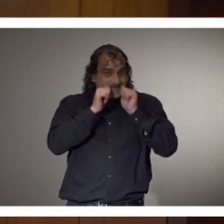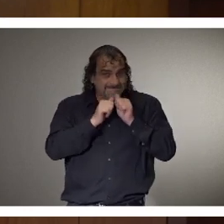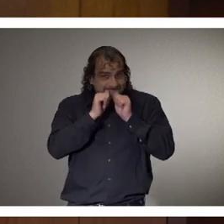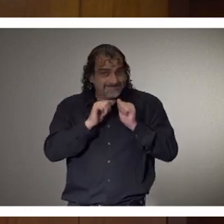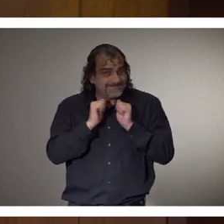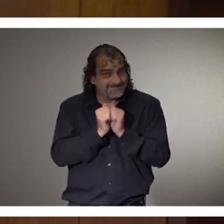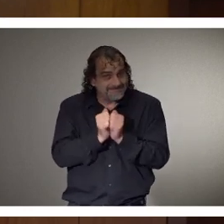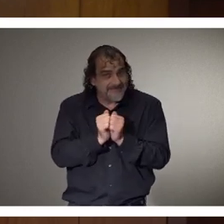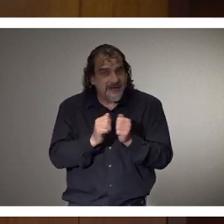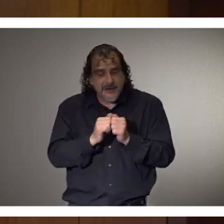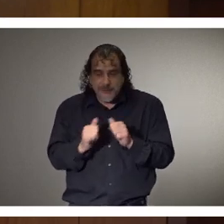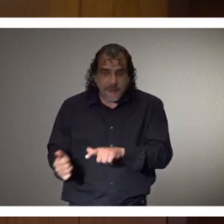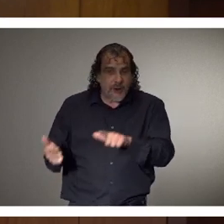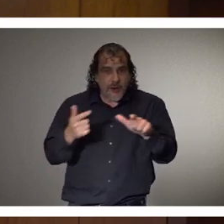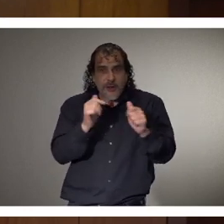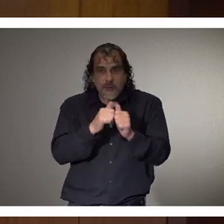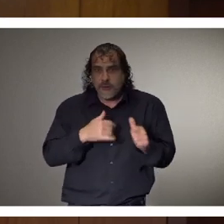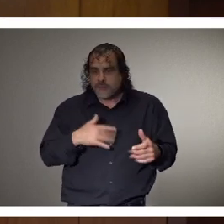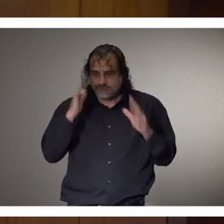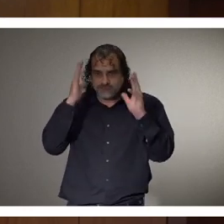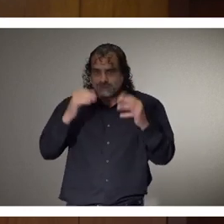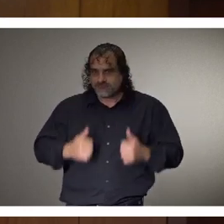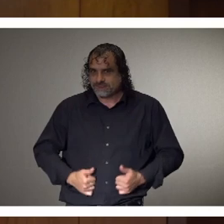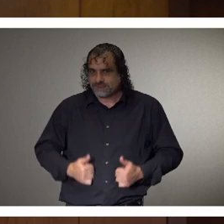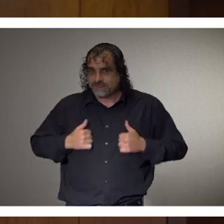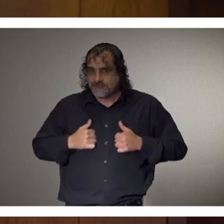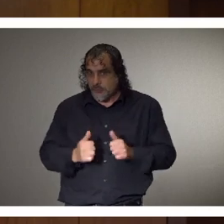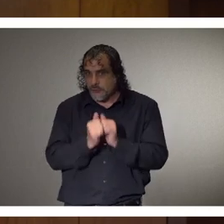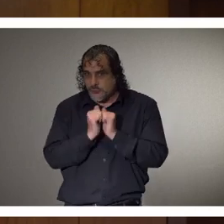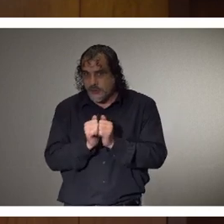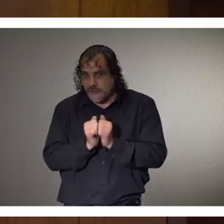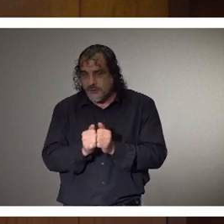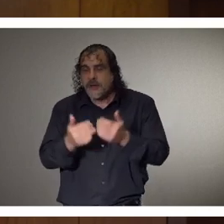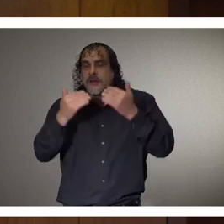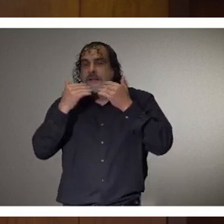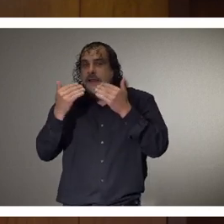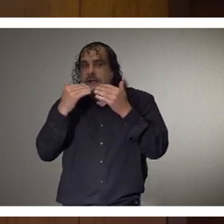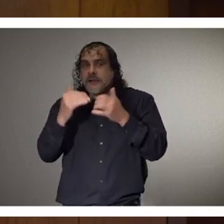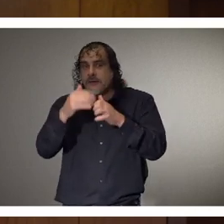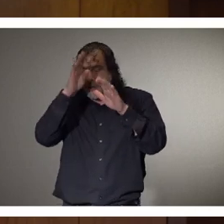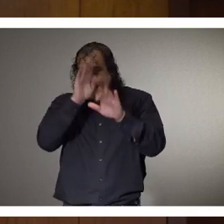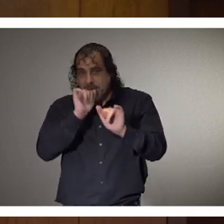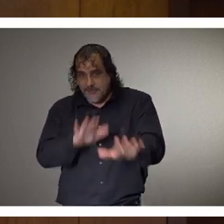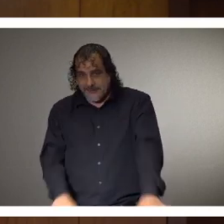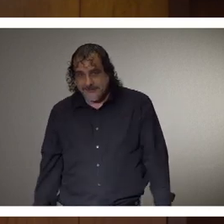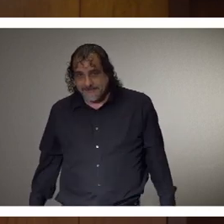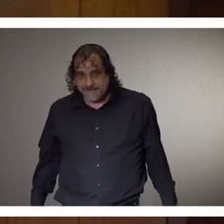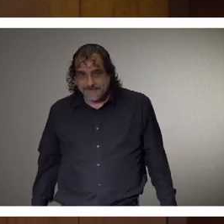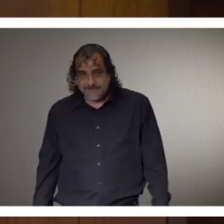and we're all going to get through this together. Thank you, and God bless. soon.